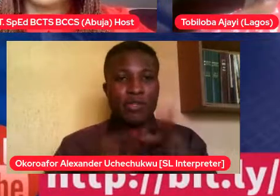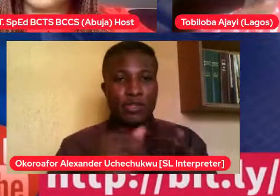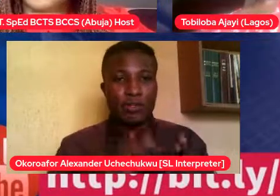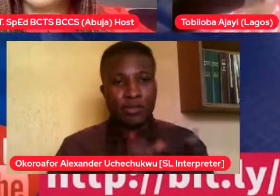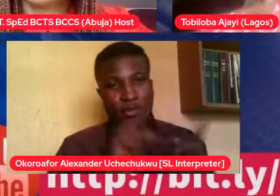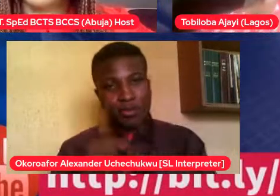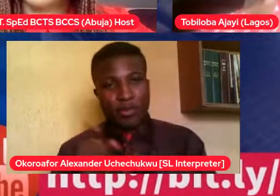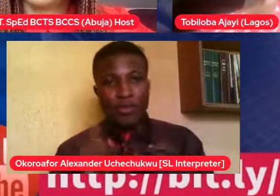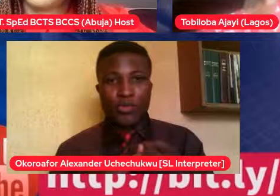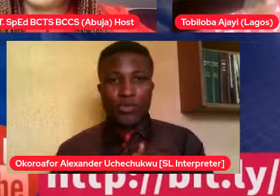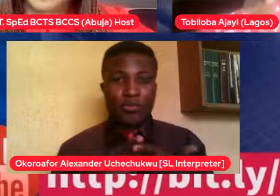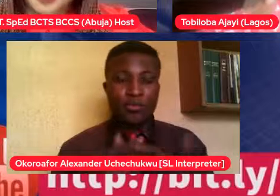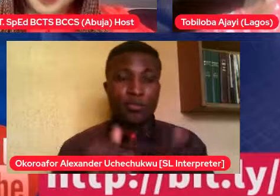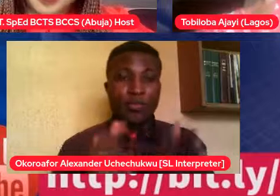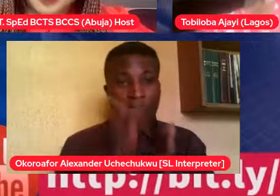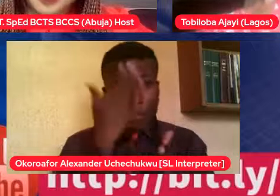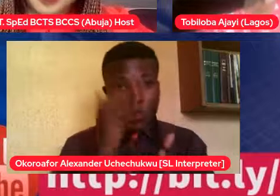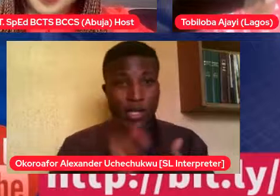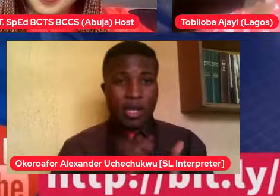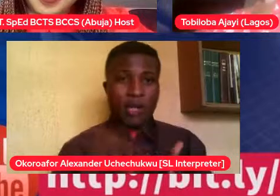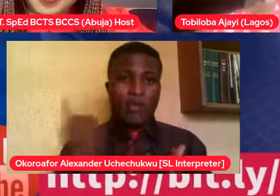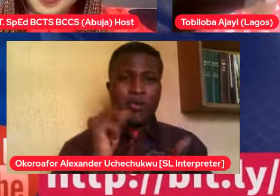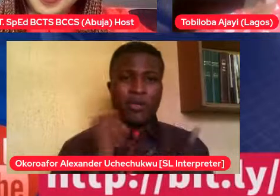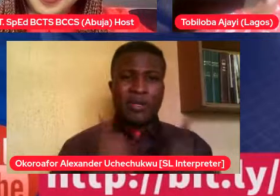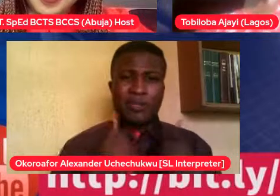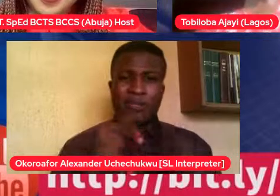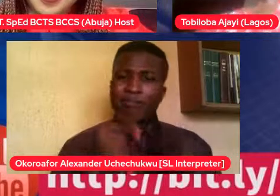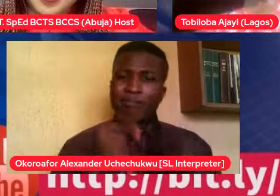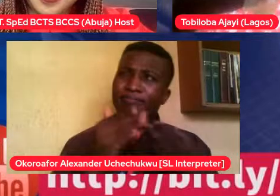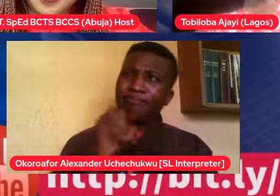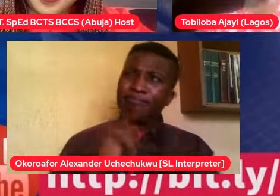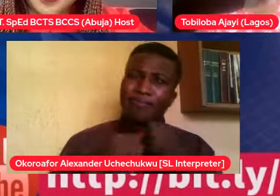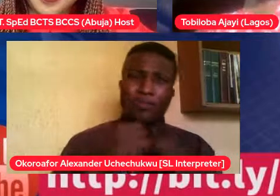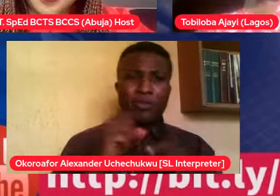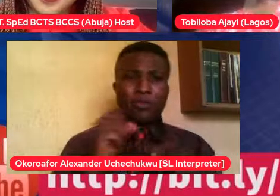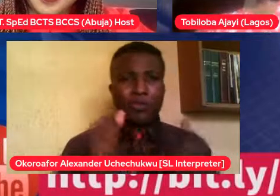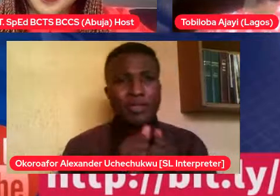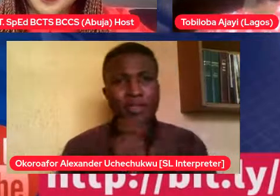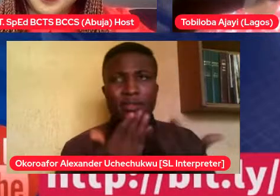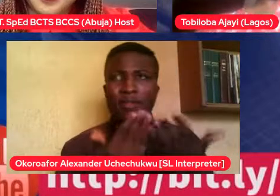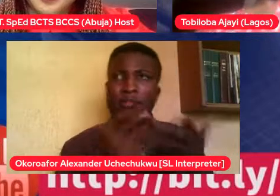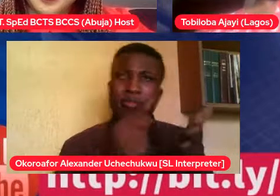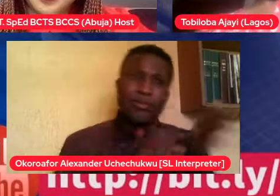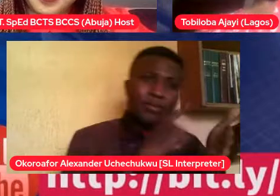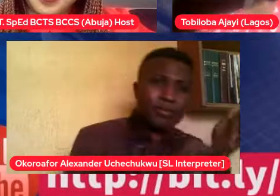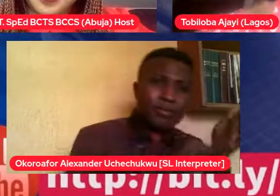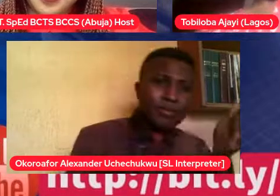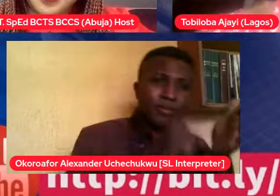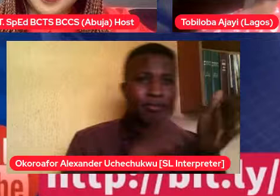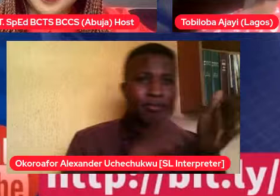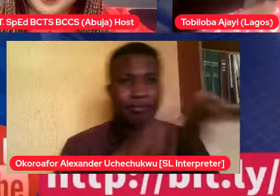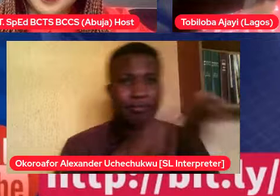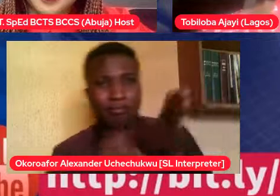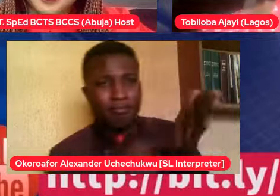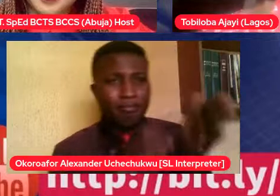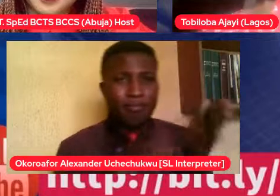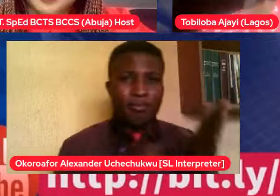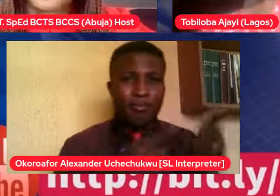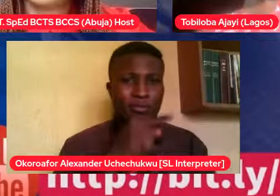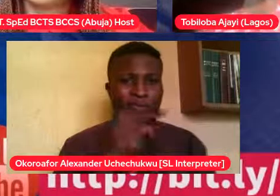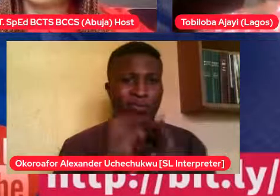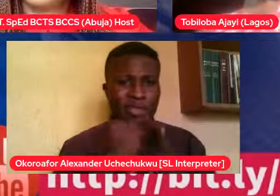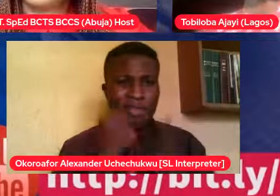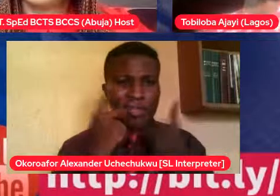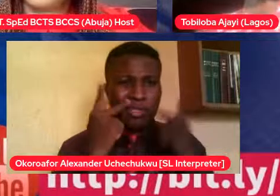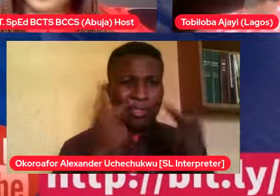around, ah, and so, when I see, you know, all the stories that fly across social media about some